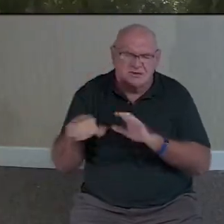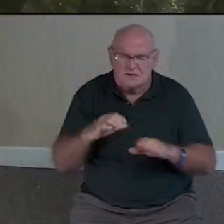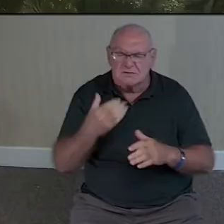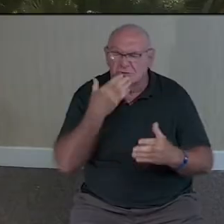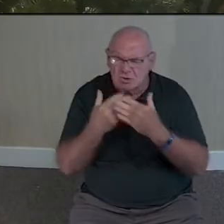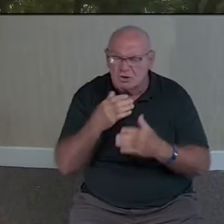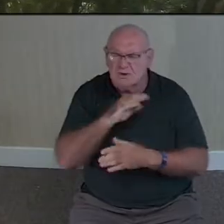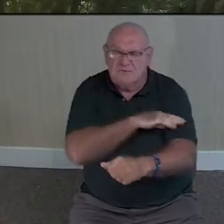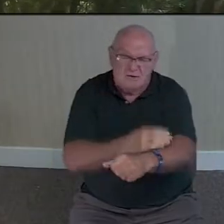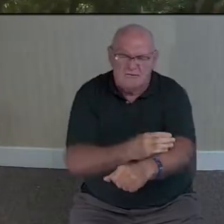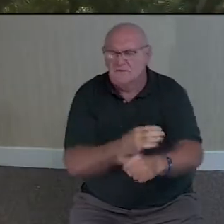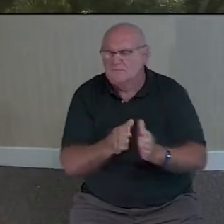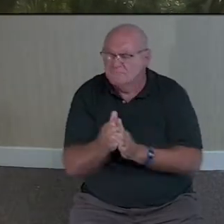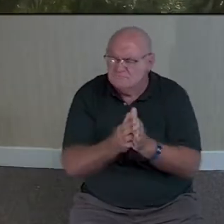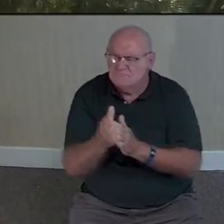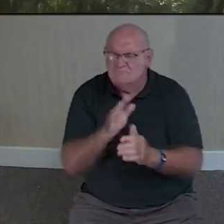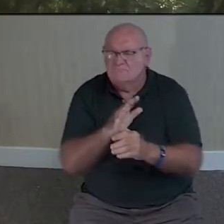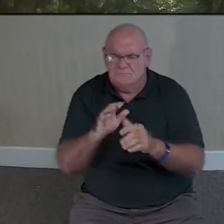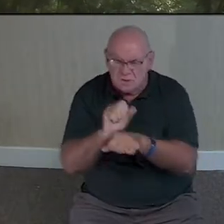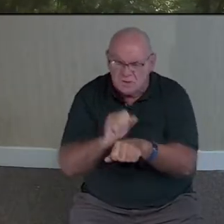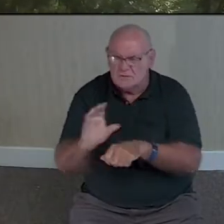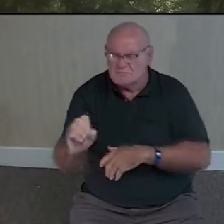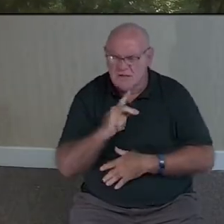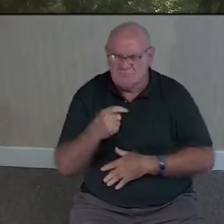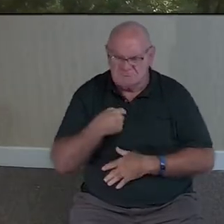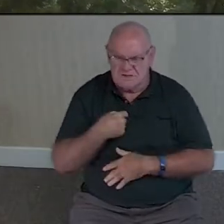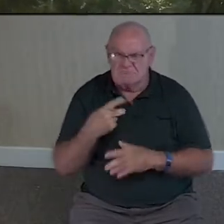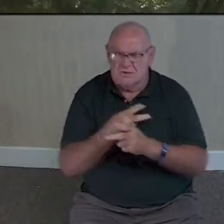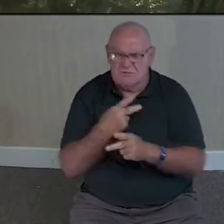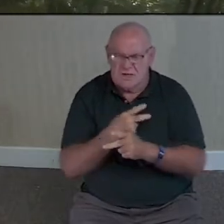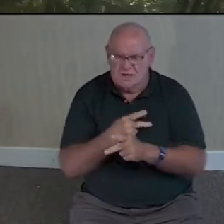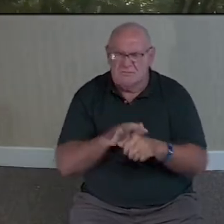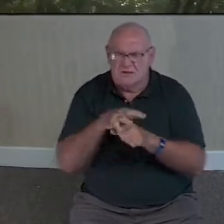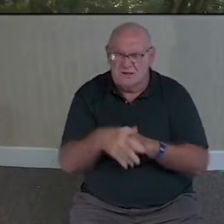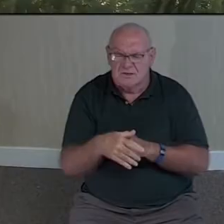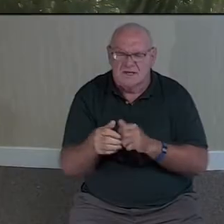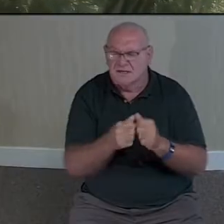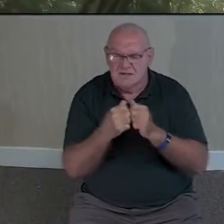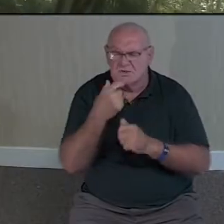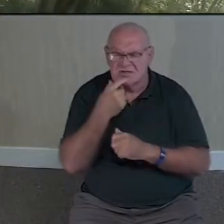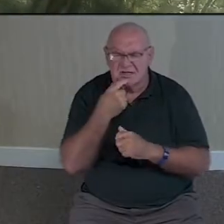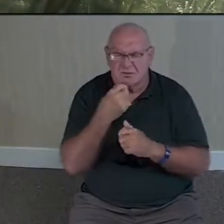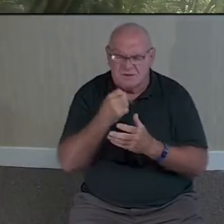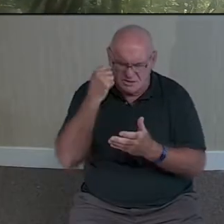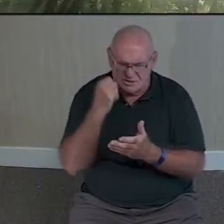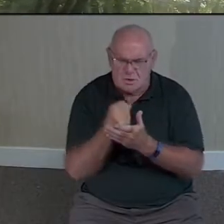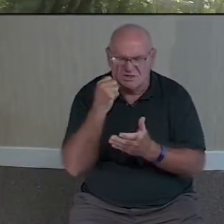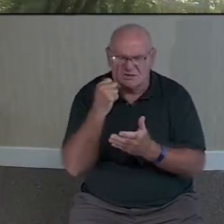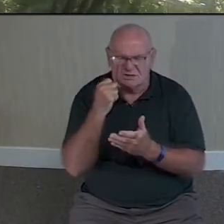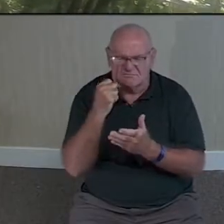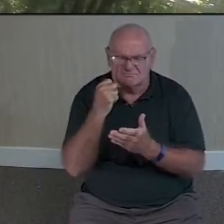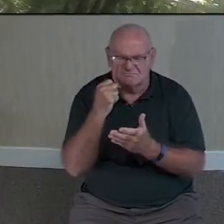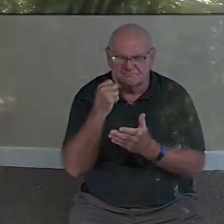and powerful, bold and dynamic work, returning to me, multiplied abundantly. And together we say, and so it is.